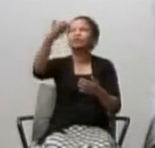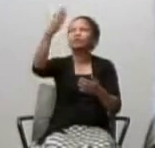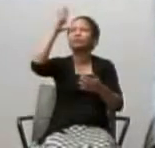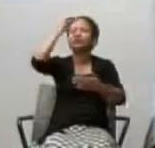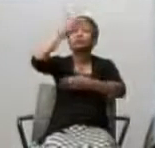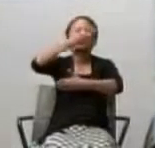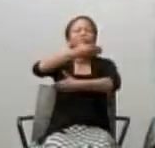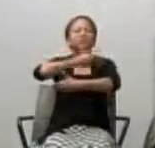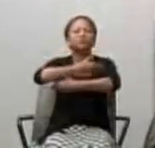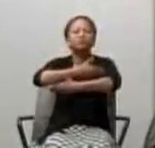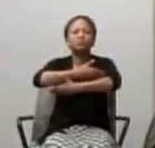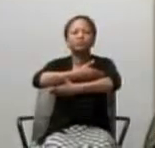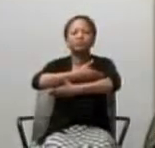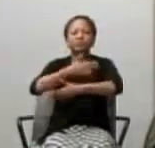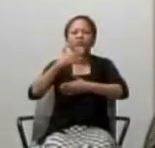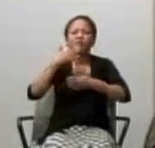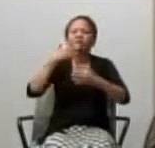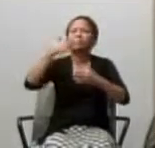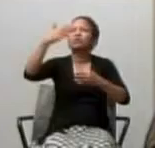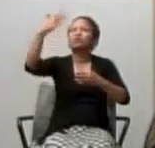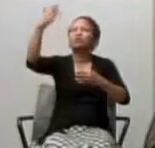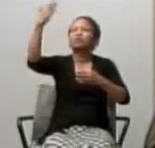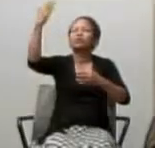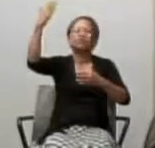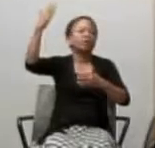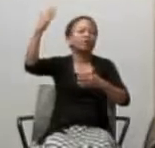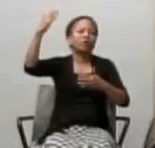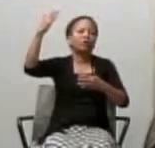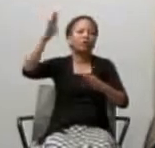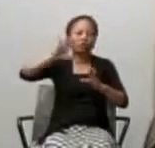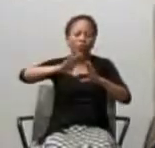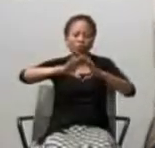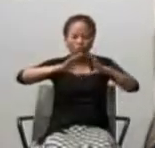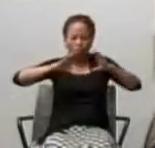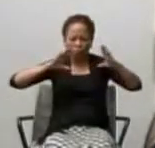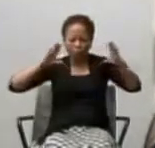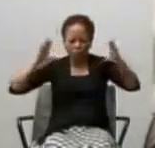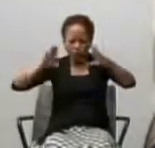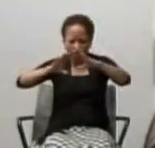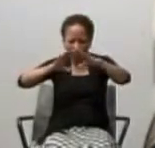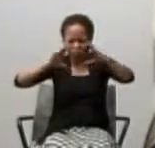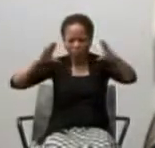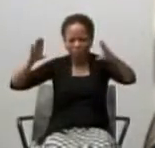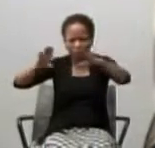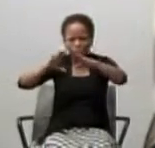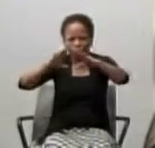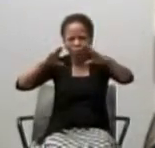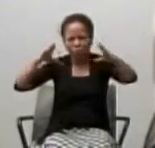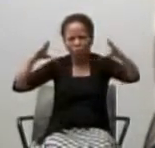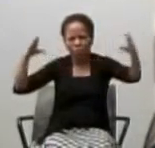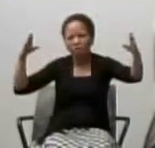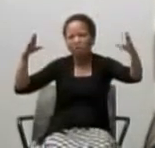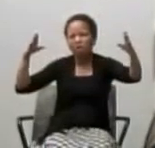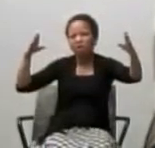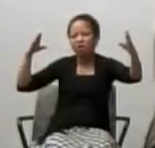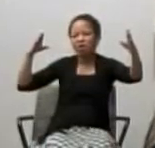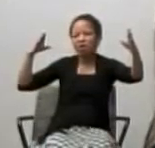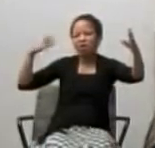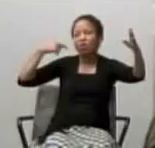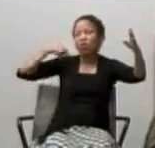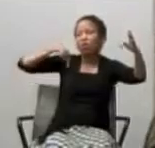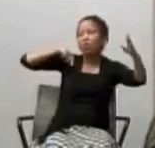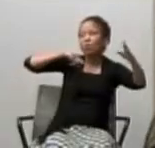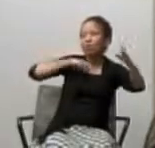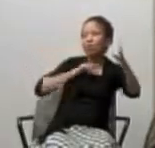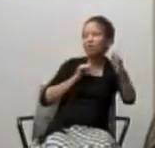We thank God for his son who has opened that doorway, opened that pathway, so that where he is gone, we too may